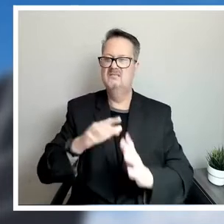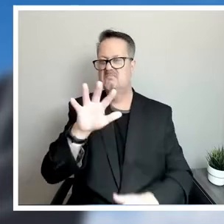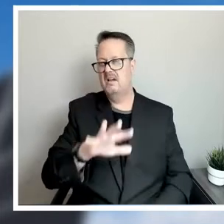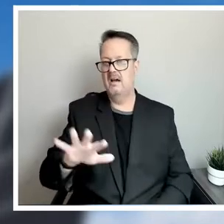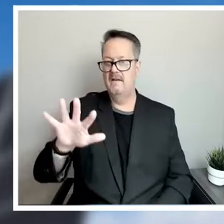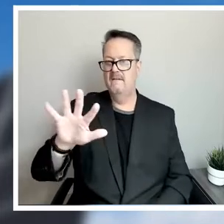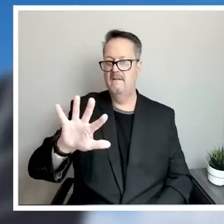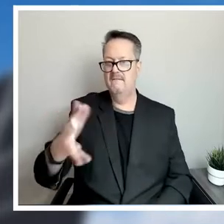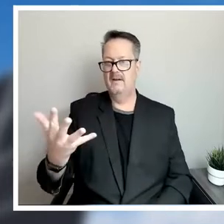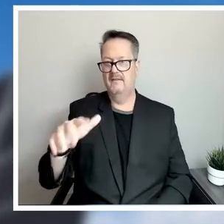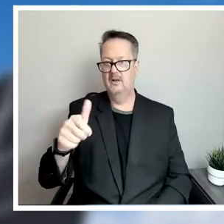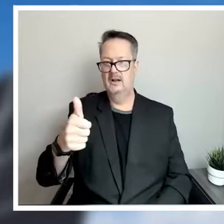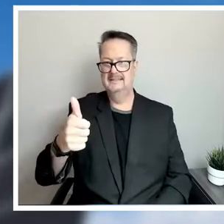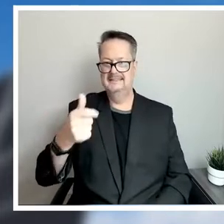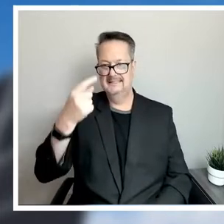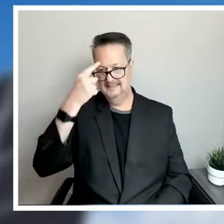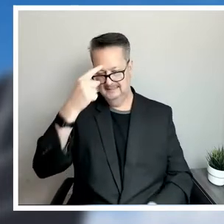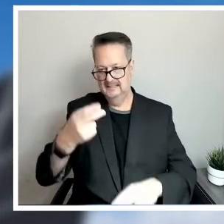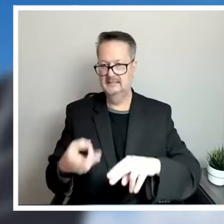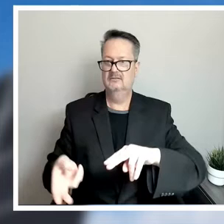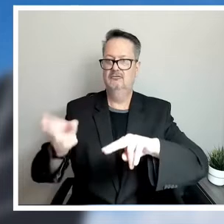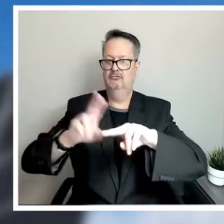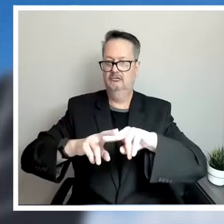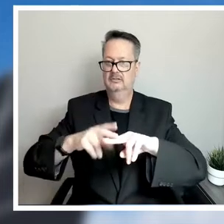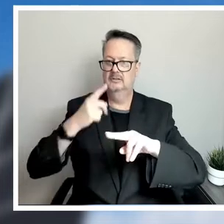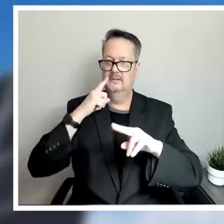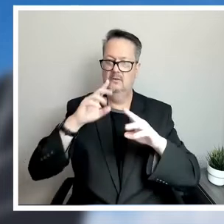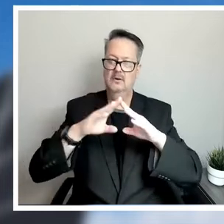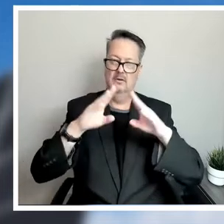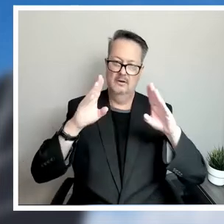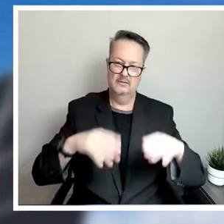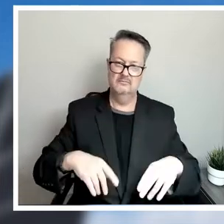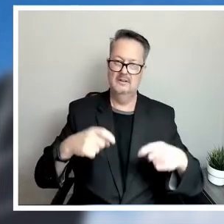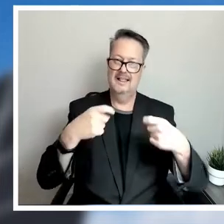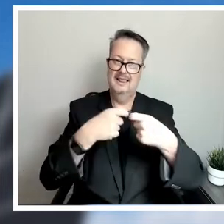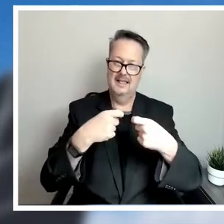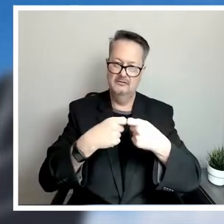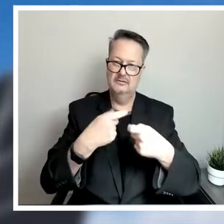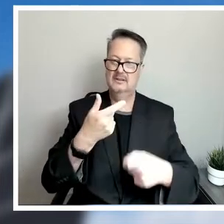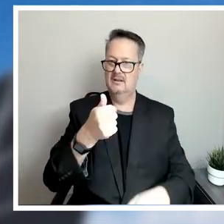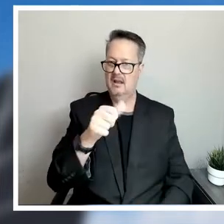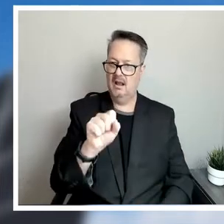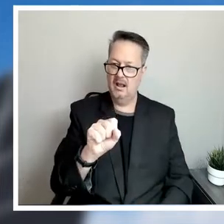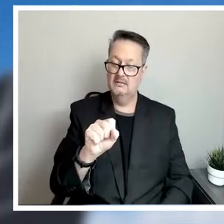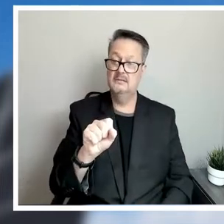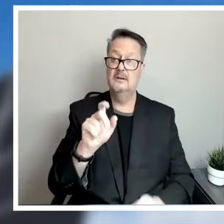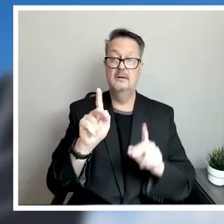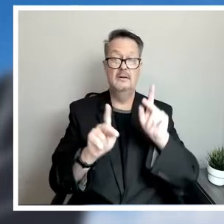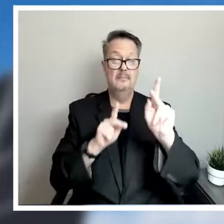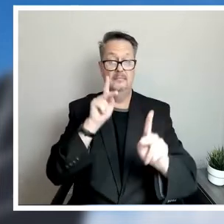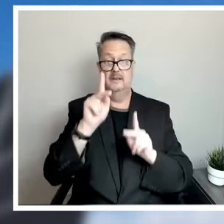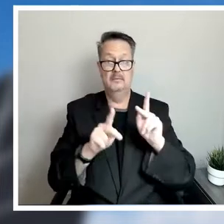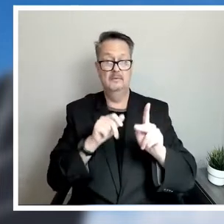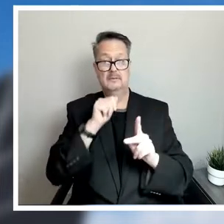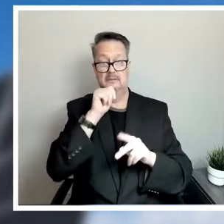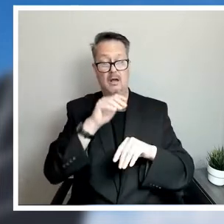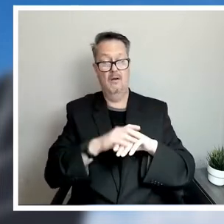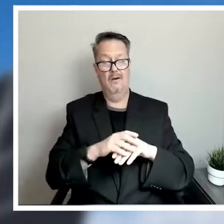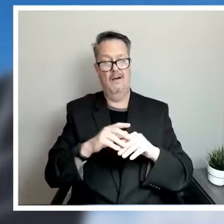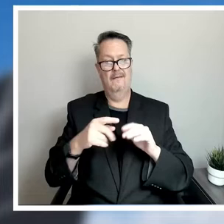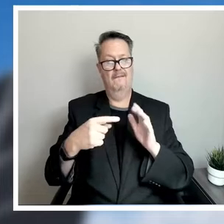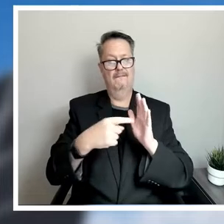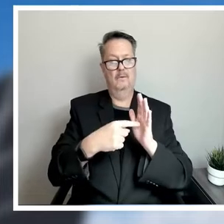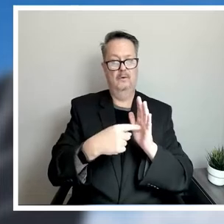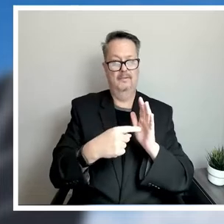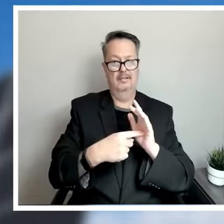total bill impact for a residential electric and gas customer. And these are for customers who are not on any of our affordability discount programs.